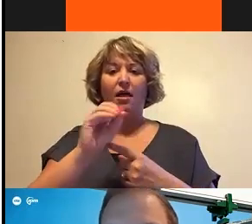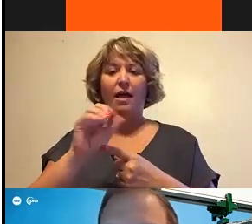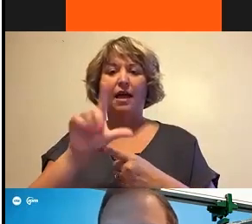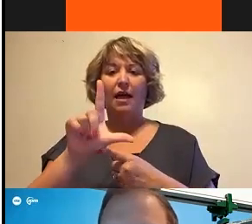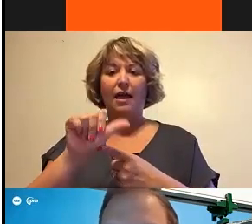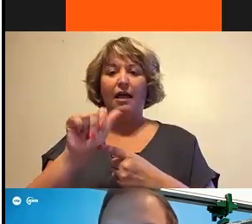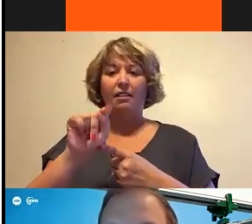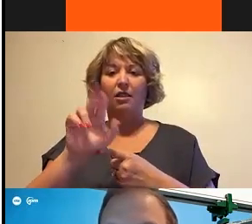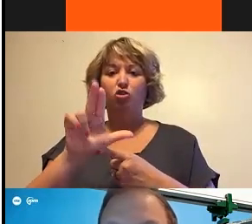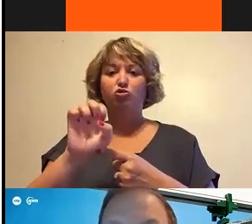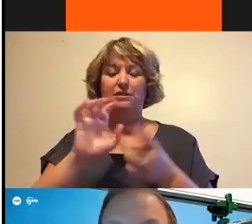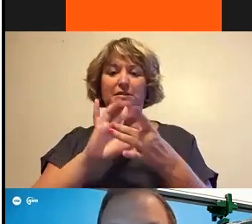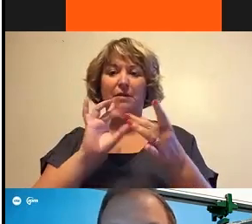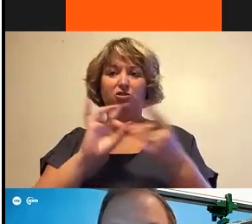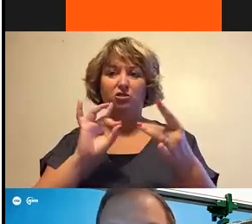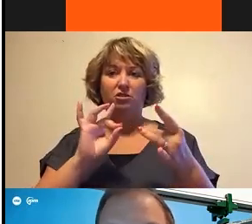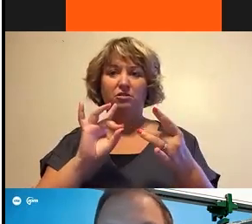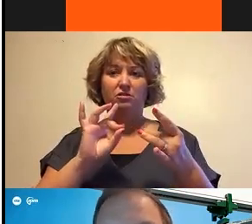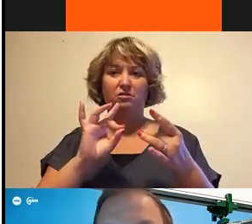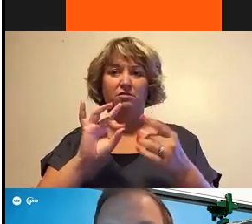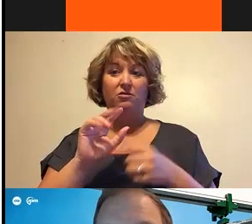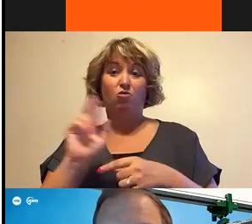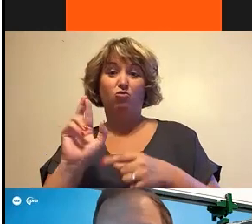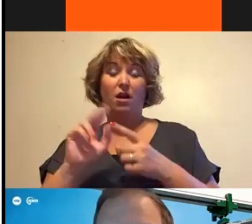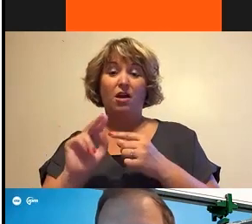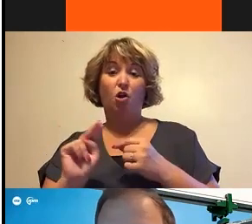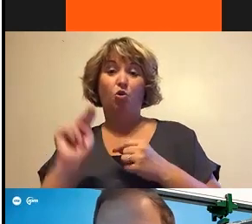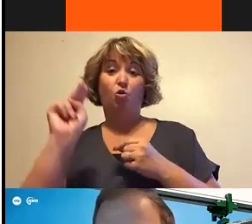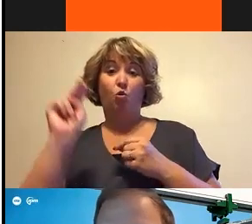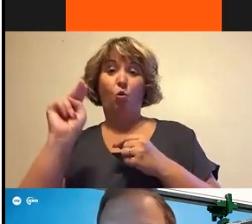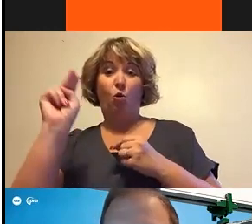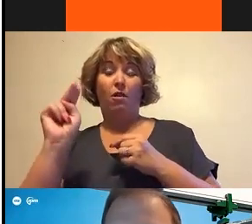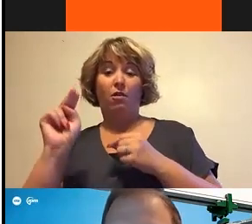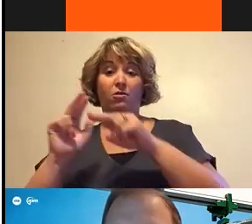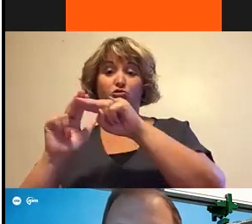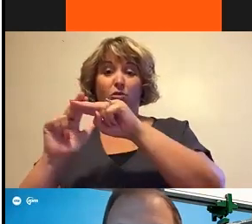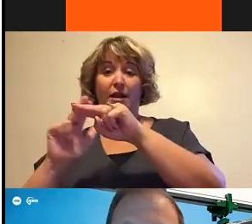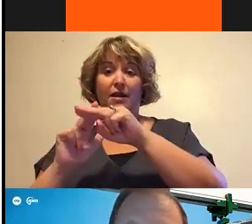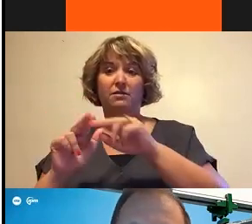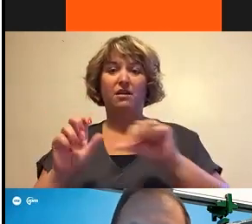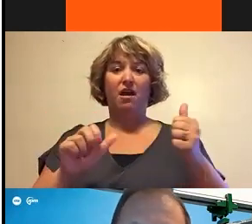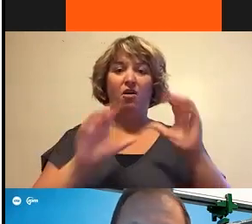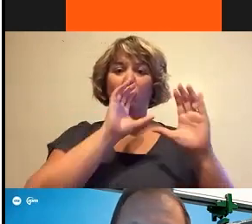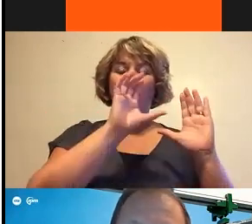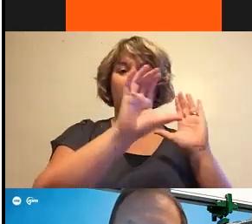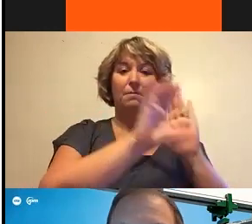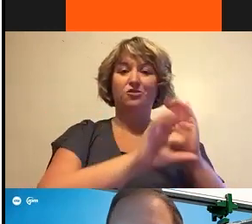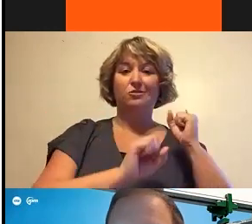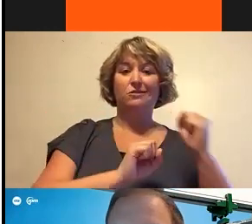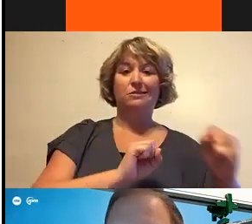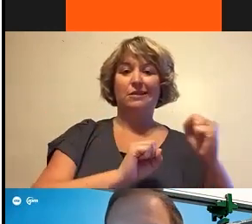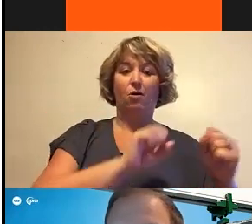right-hand of the picture. Those would be the northbound trains. On the left-hand side of the picture would be the stage B, the southbound trains.